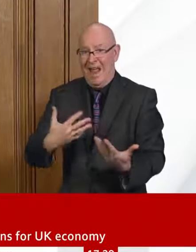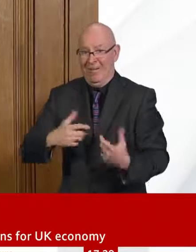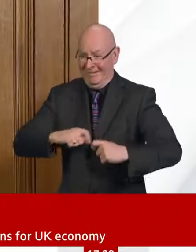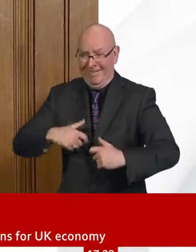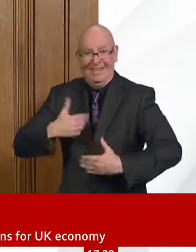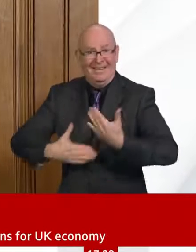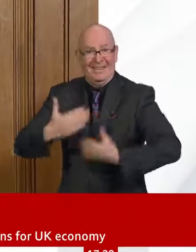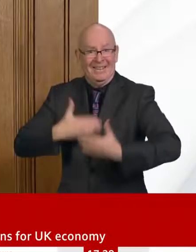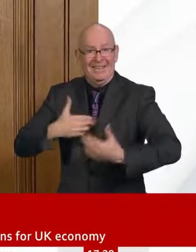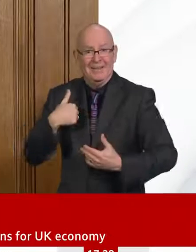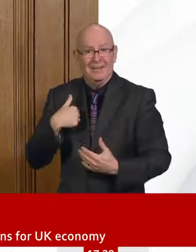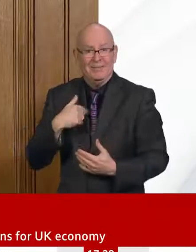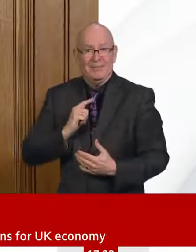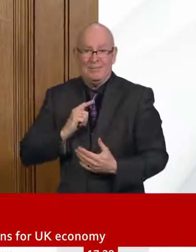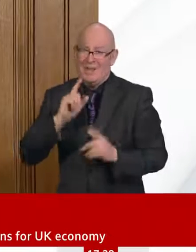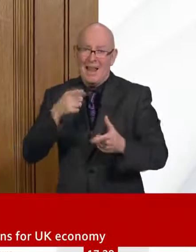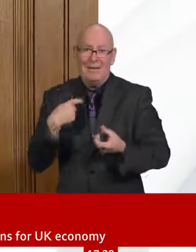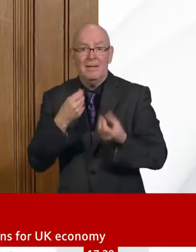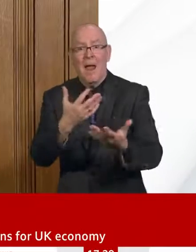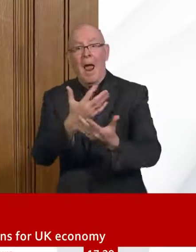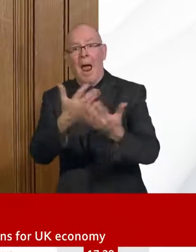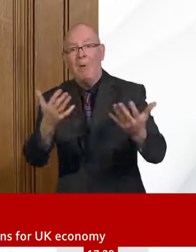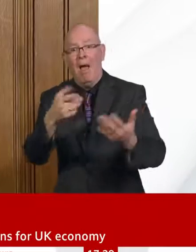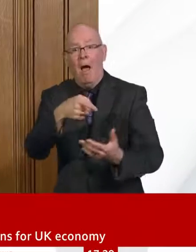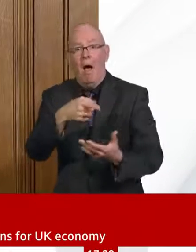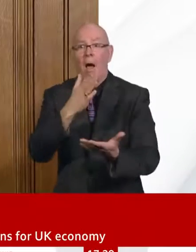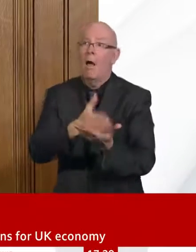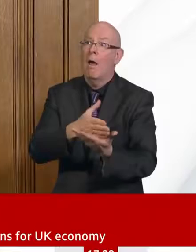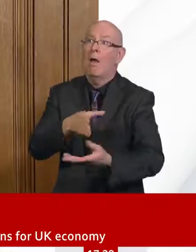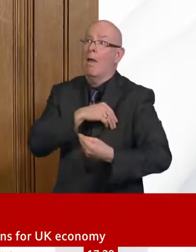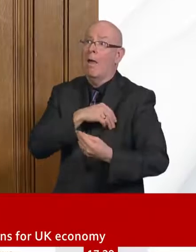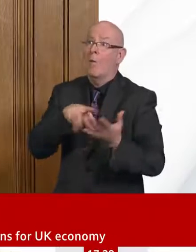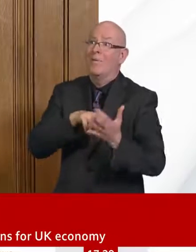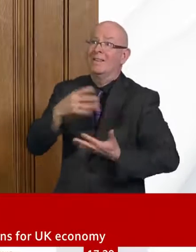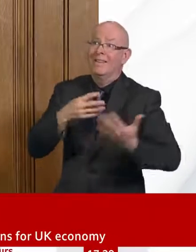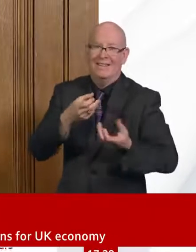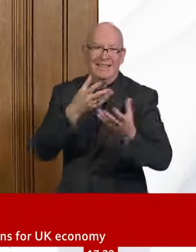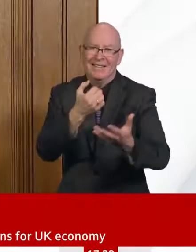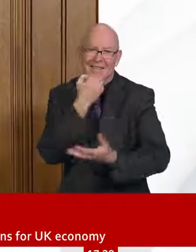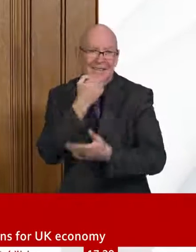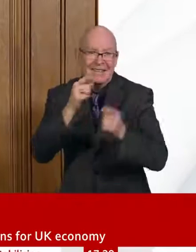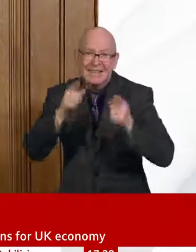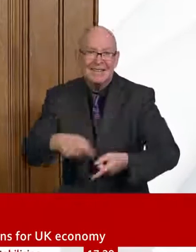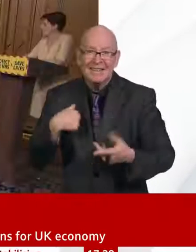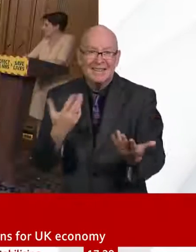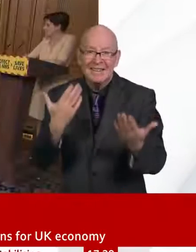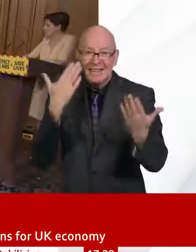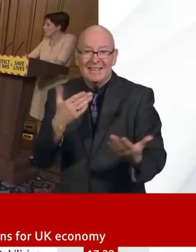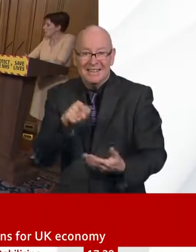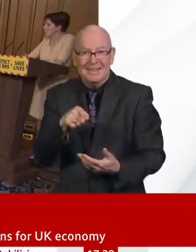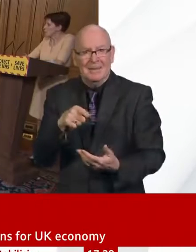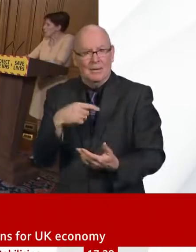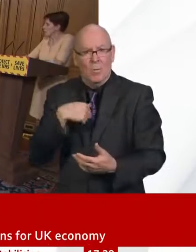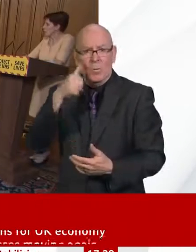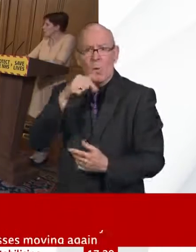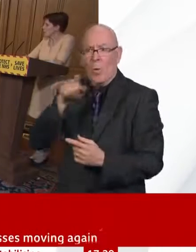policies within hospitals to take account of what we've learned about this new virus and how we should manage it. Yvonne? Yes, thank you, Steve. And